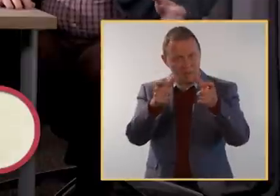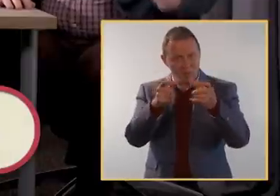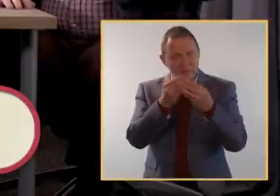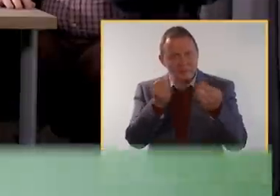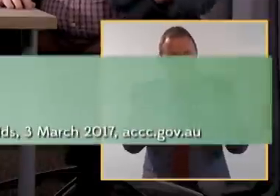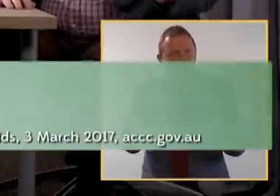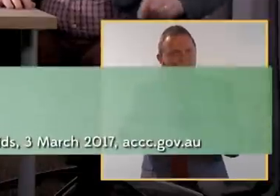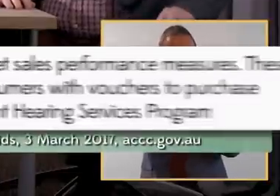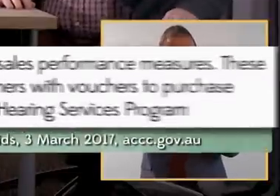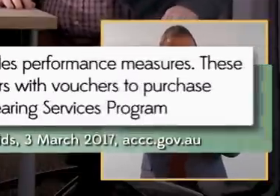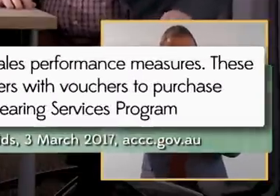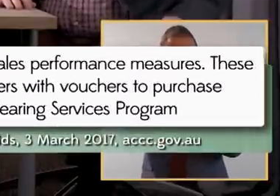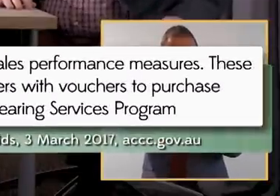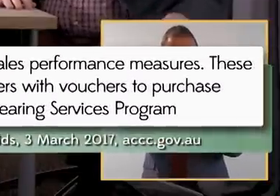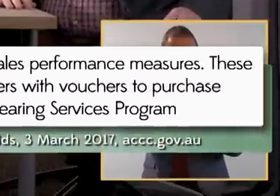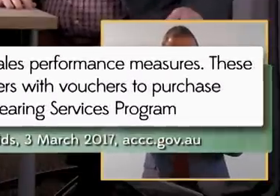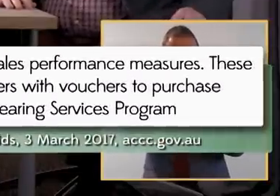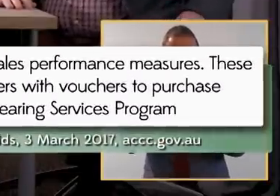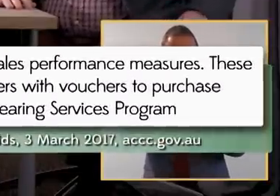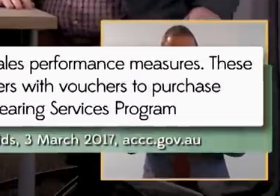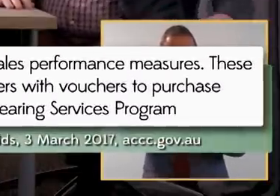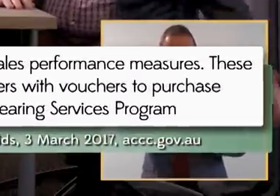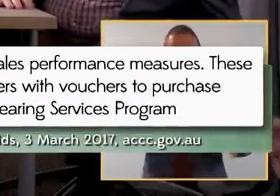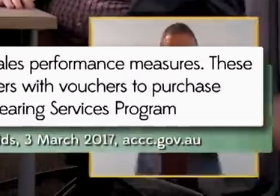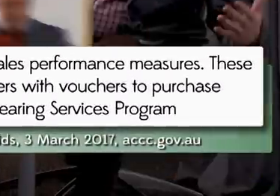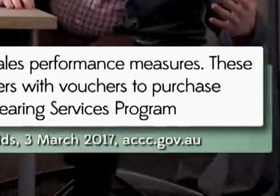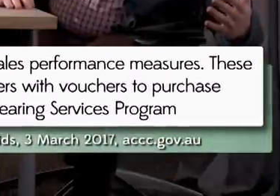careful. Some clinics will... Oh, we need more room.